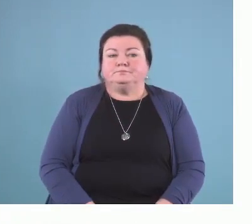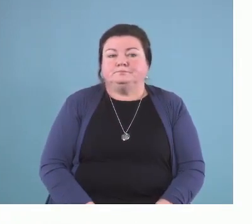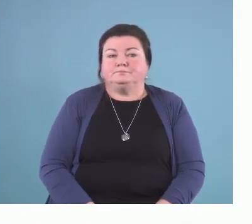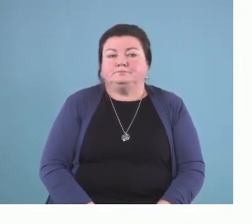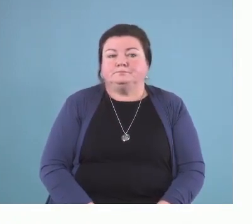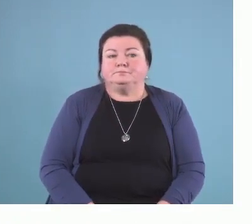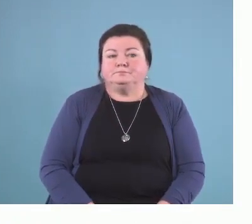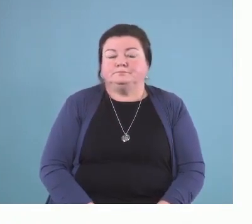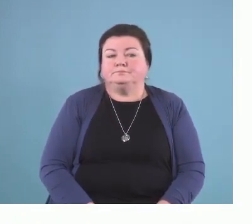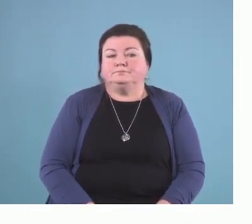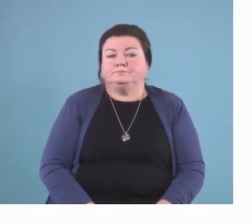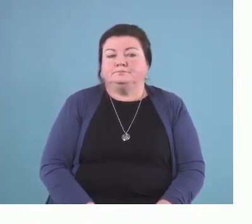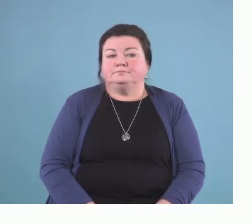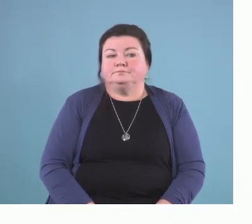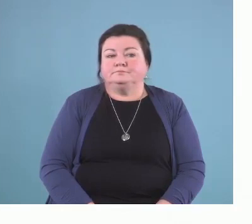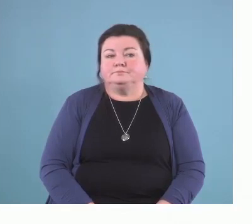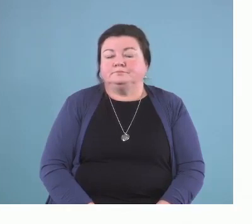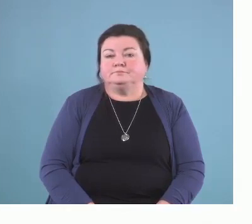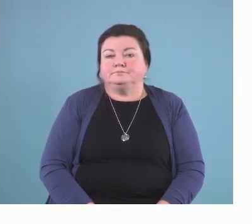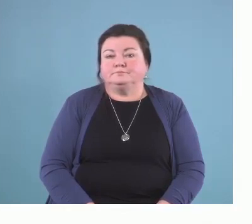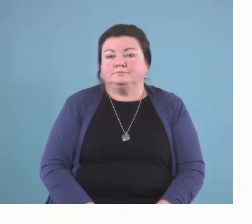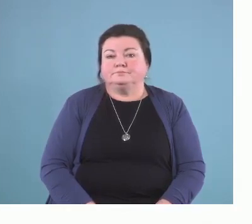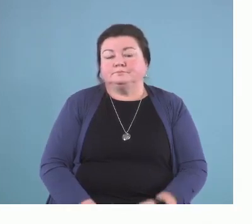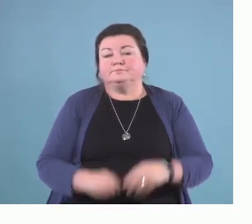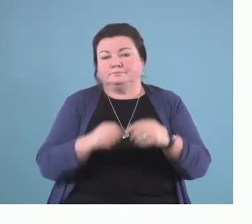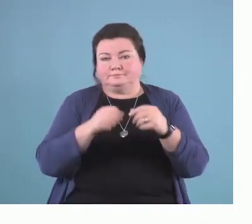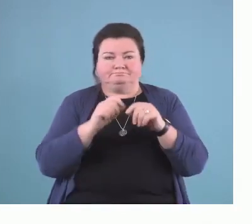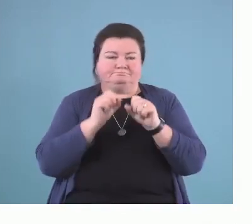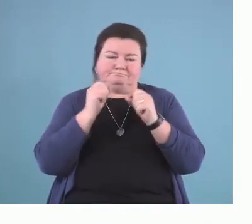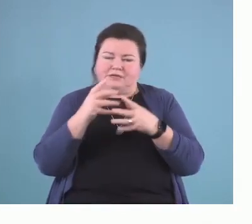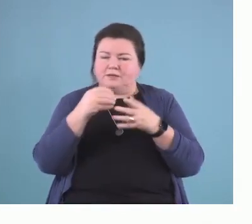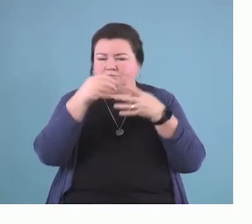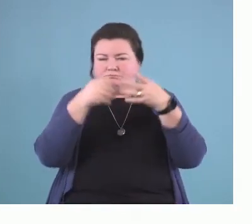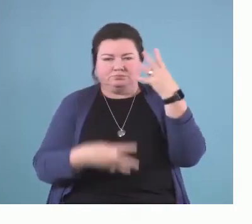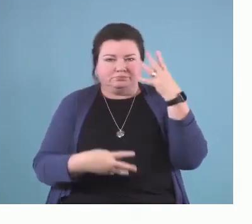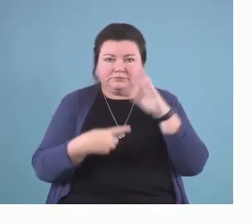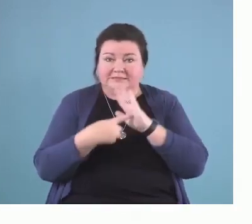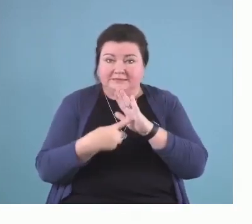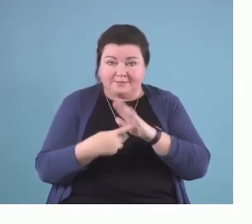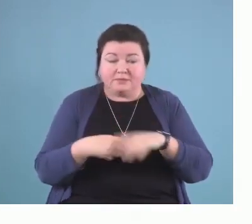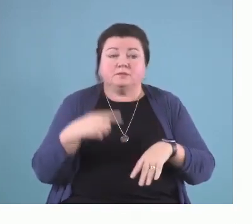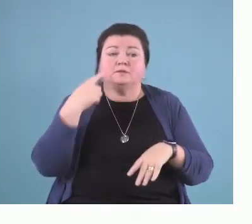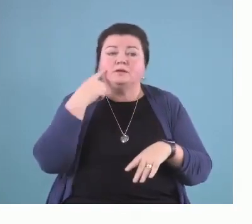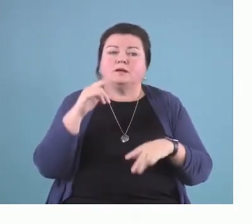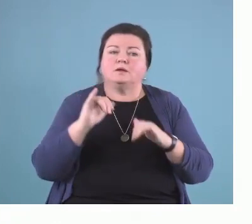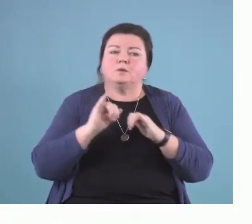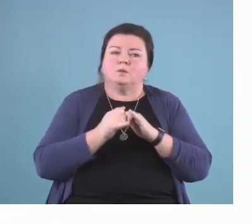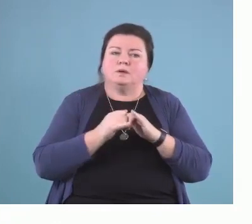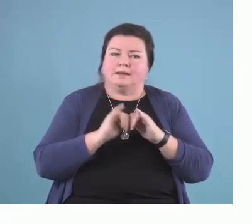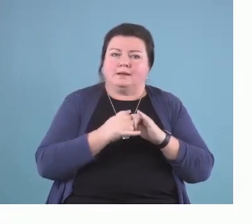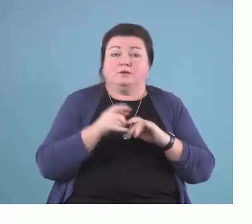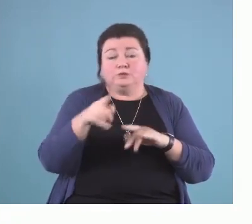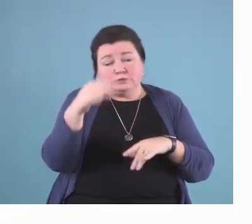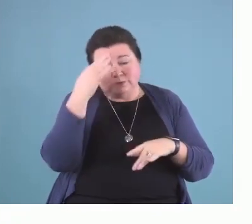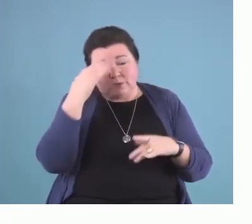And there's lots of other examples as well that are out there related to all kinds of things. And you know, and I